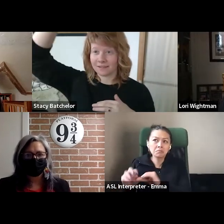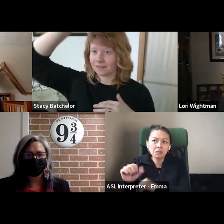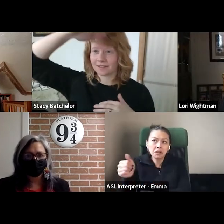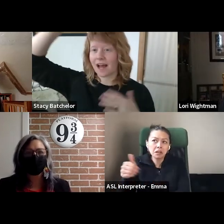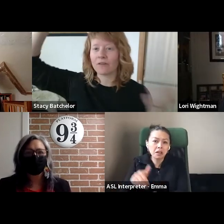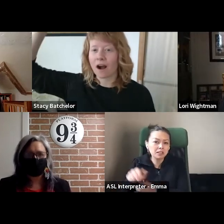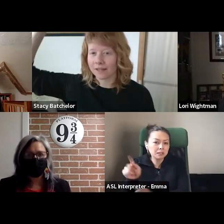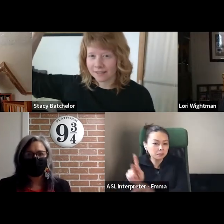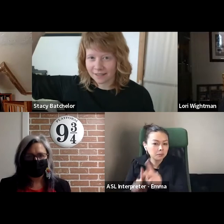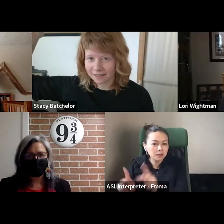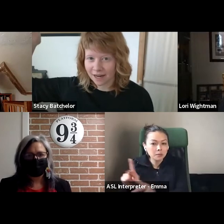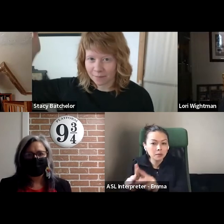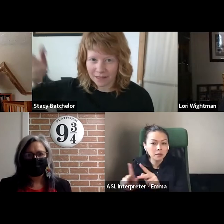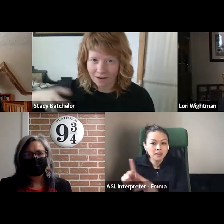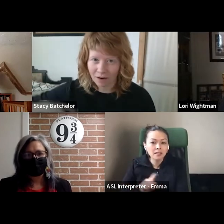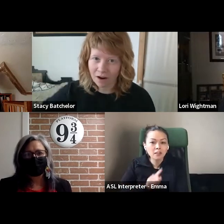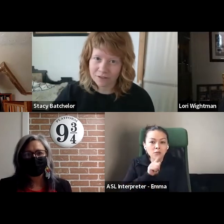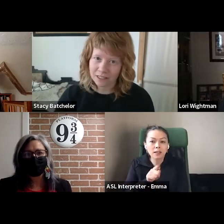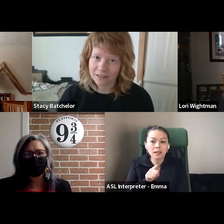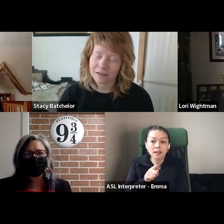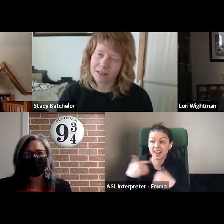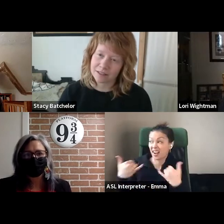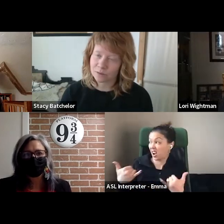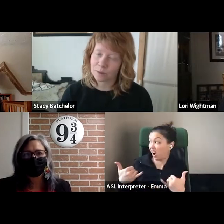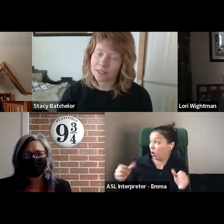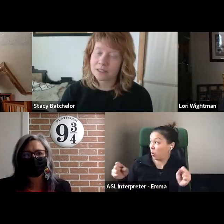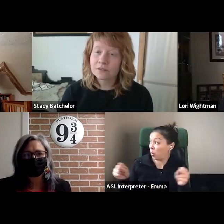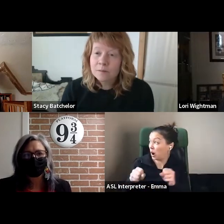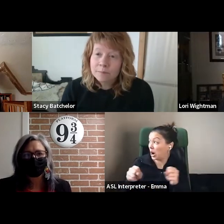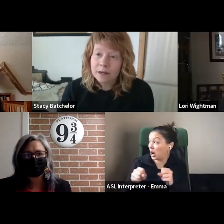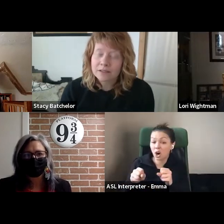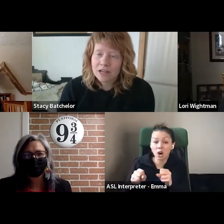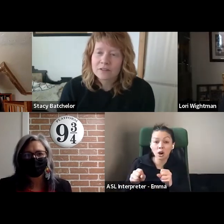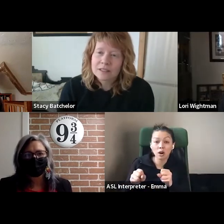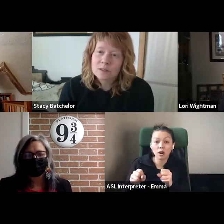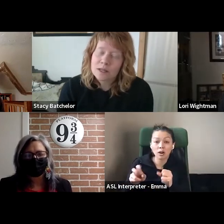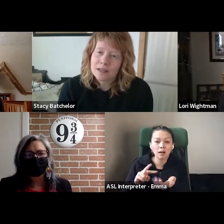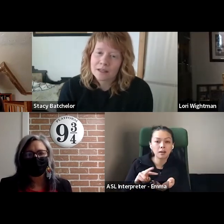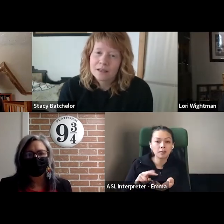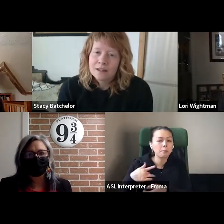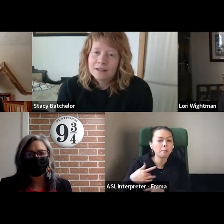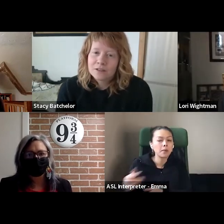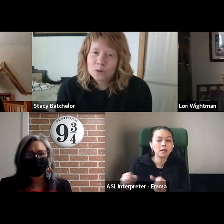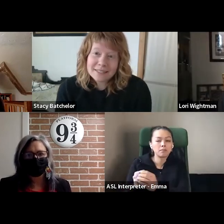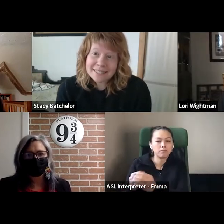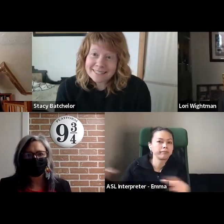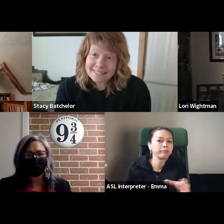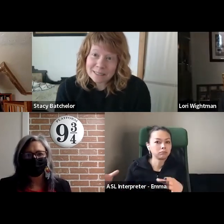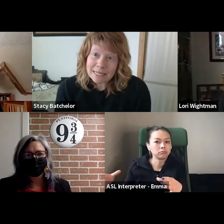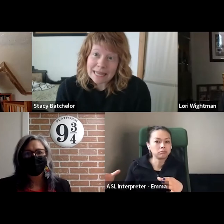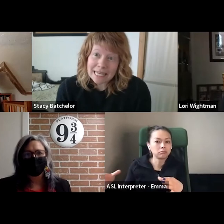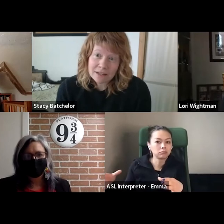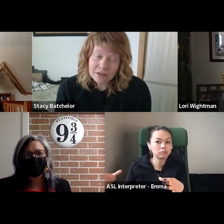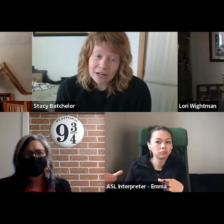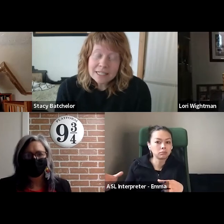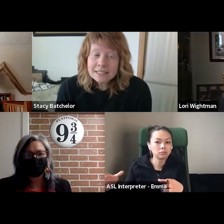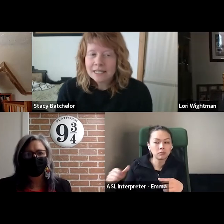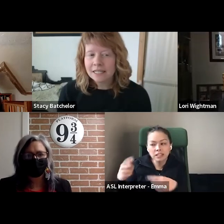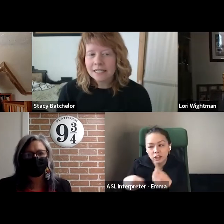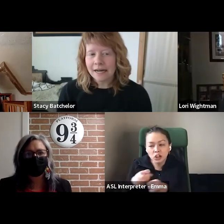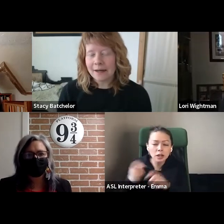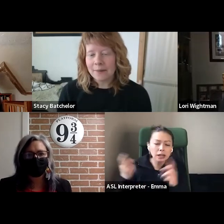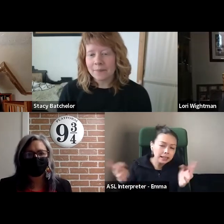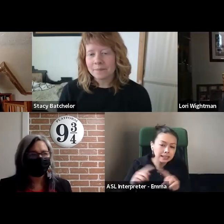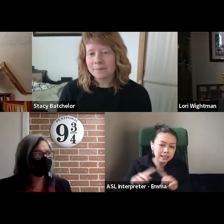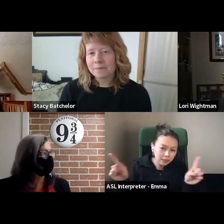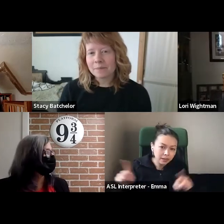skyrockets this time of the year, often this year has been a bit different, but generally speaking tourist season is a big thing for us.